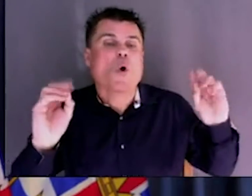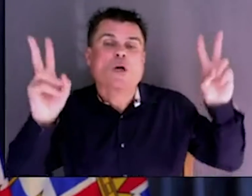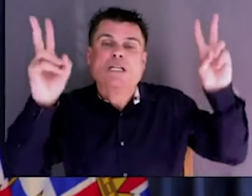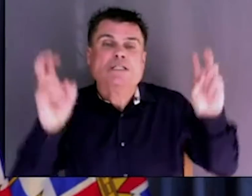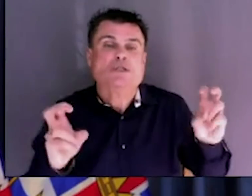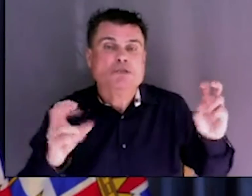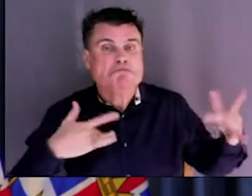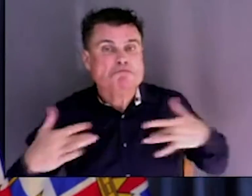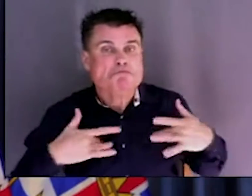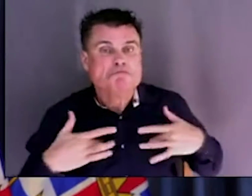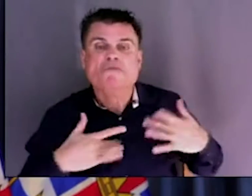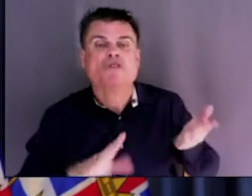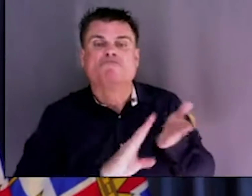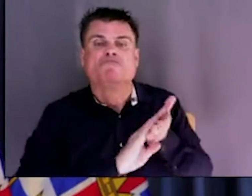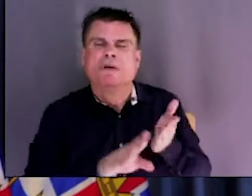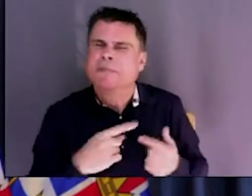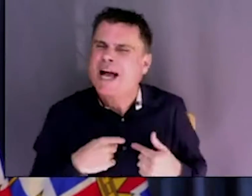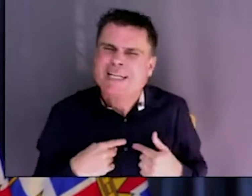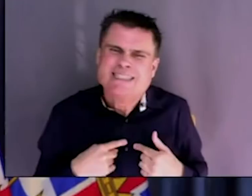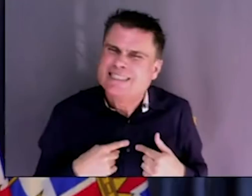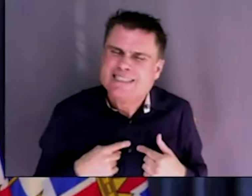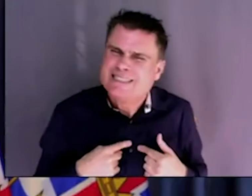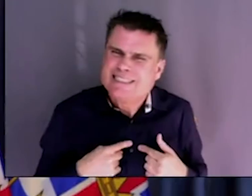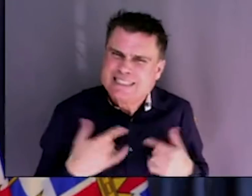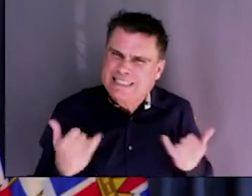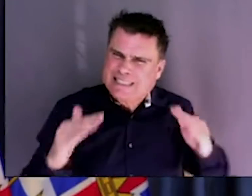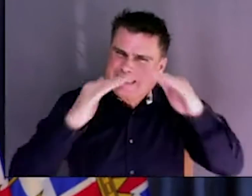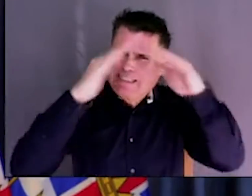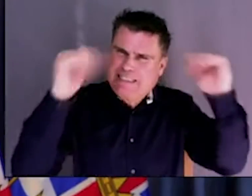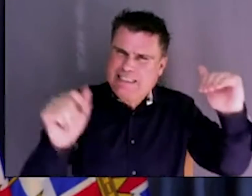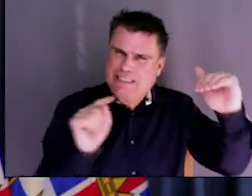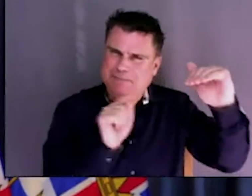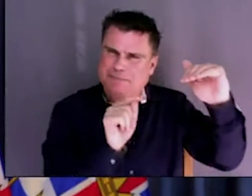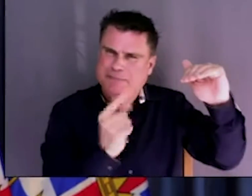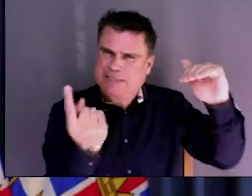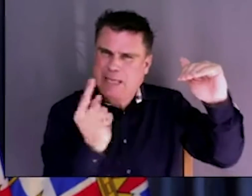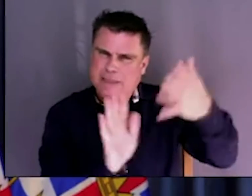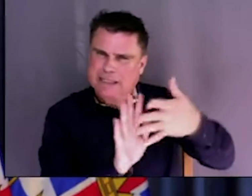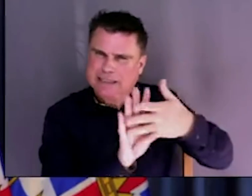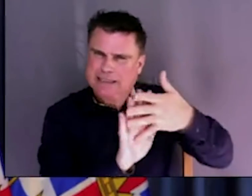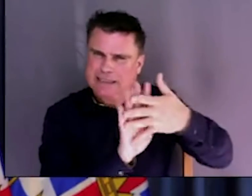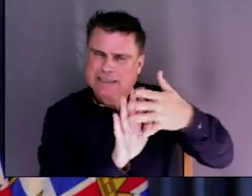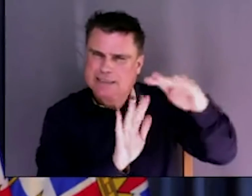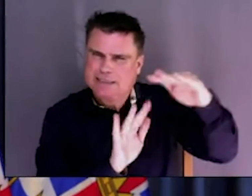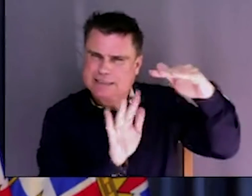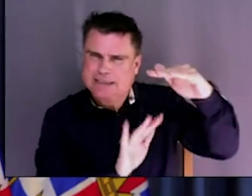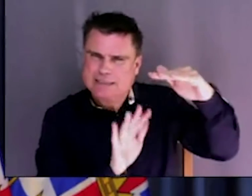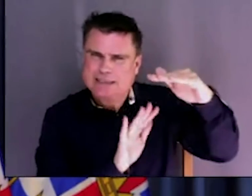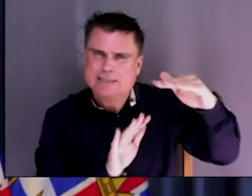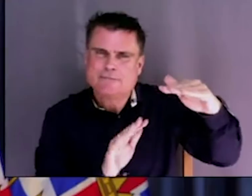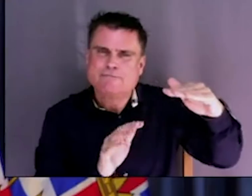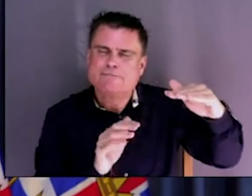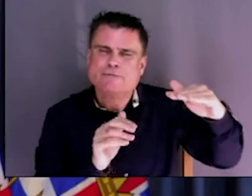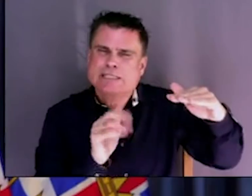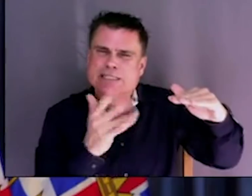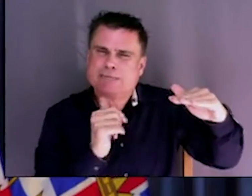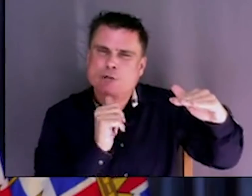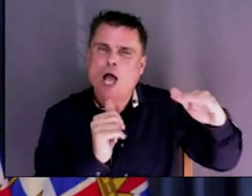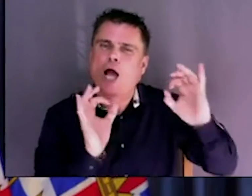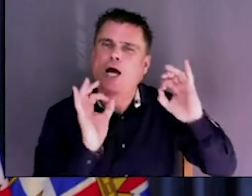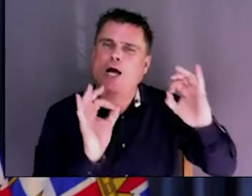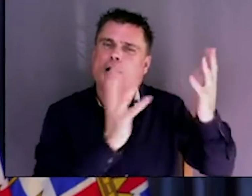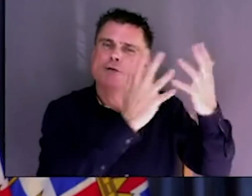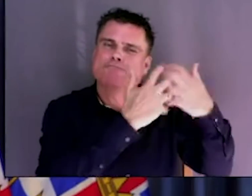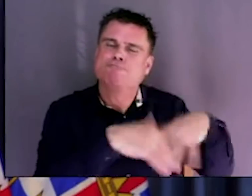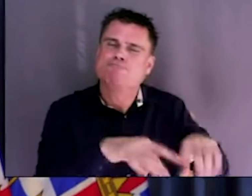prosecutor system. But many people have said, yeah, there's problems with the system, but it's better than allowing or leaving it up to